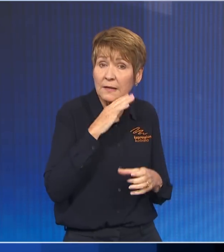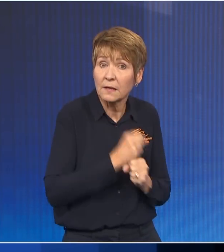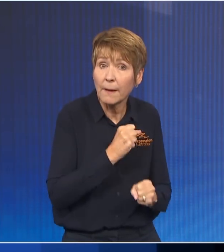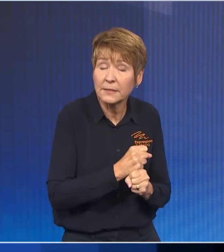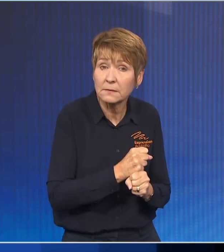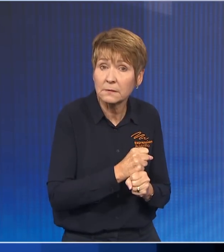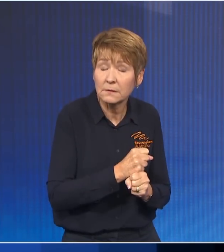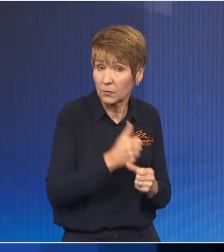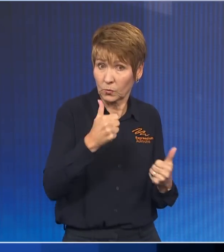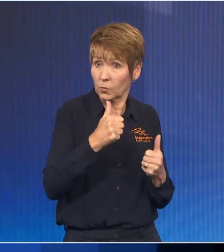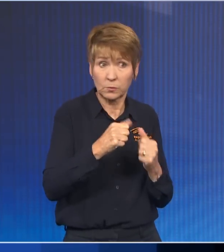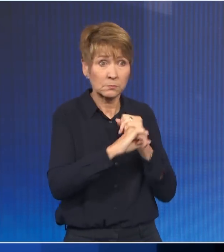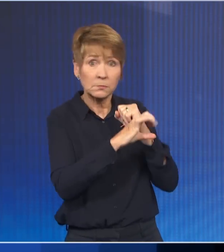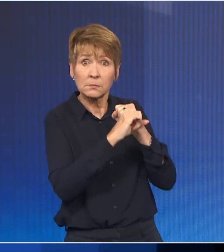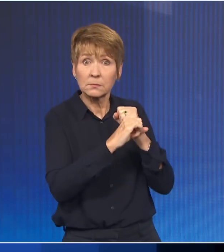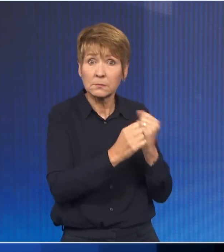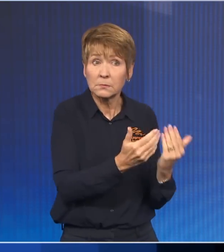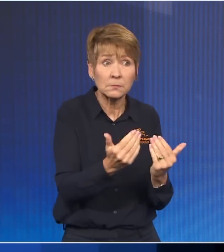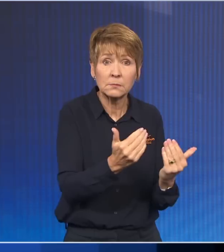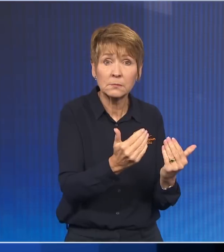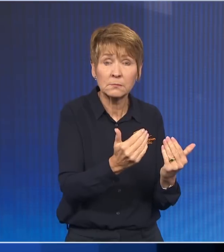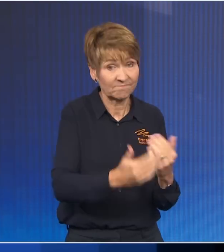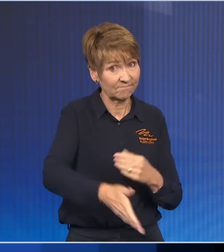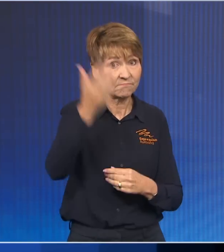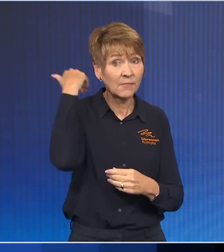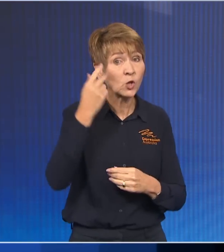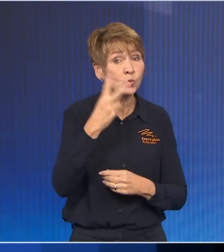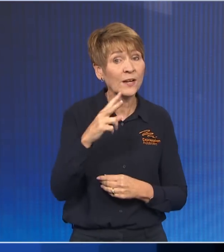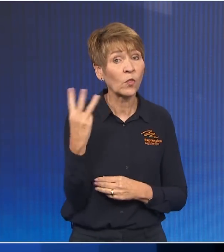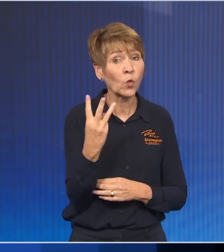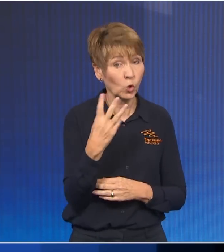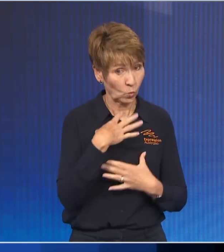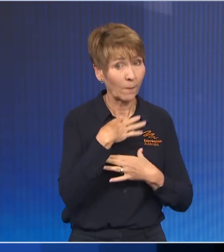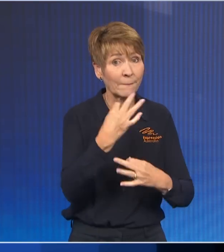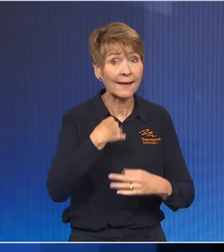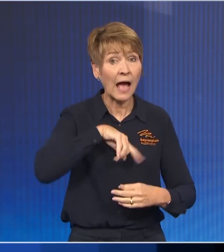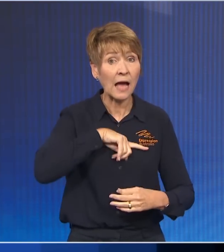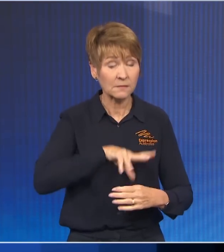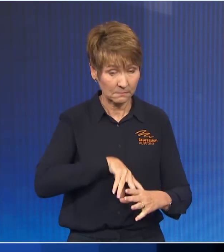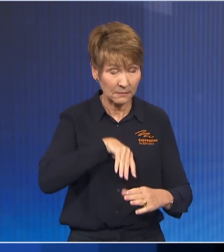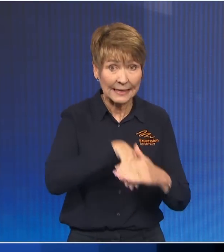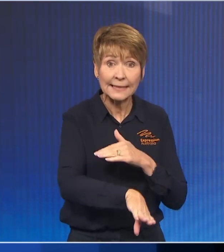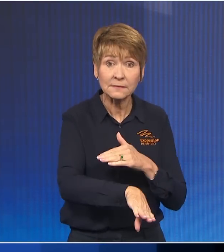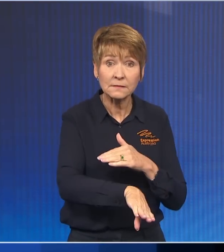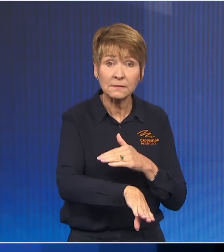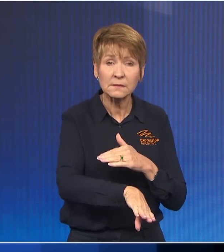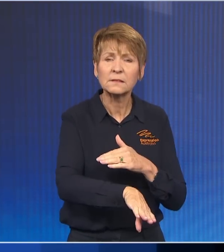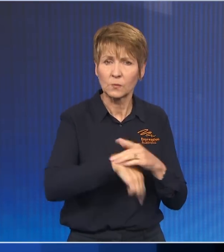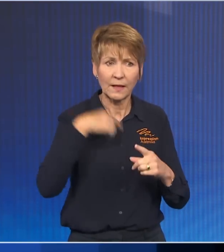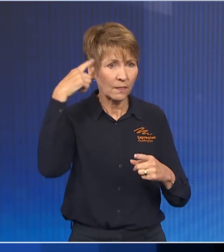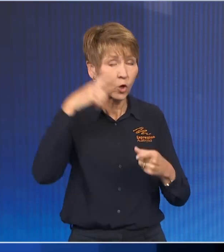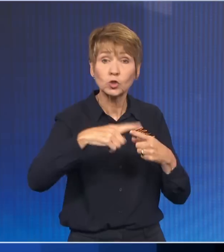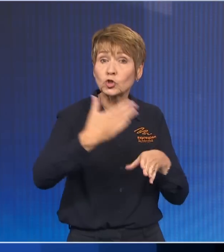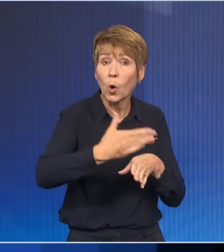one thing that we had always said when we were elected in 2013 was that we would be a government that was all about jobs,